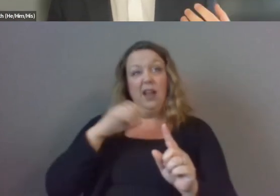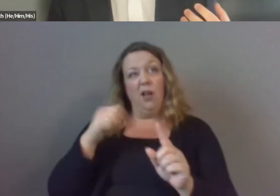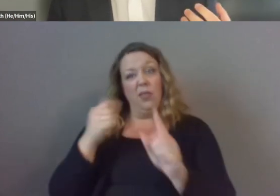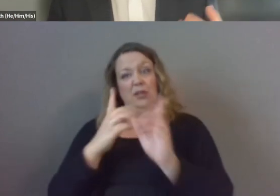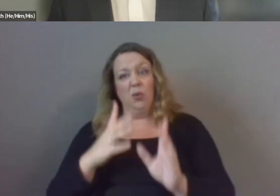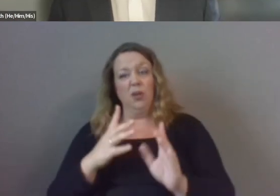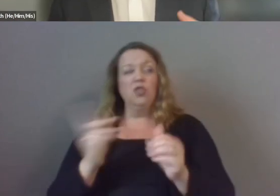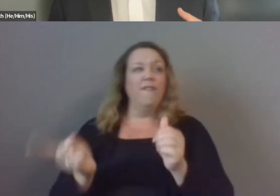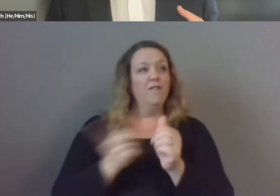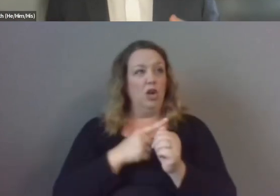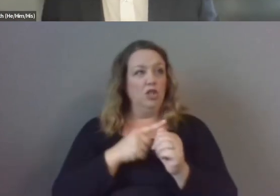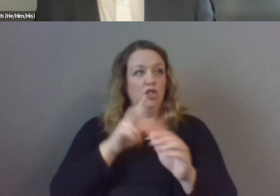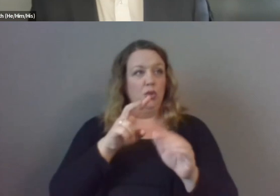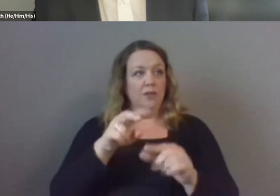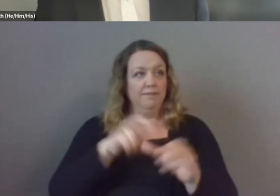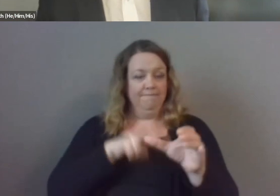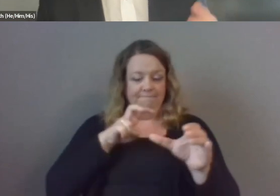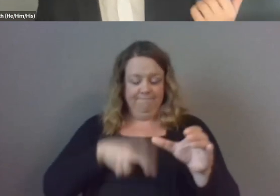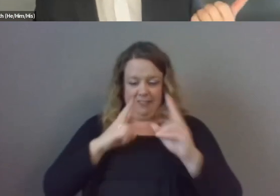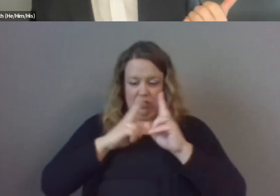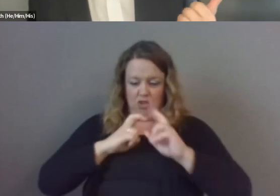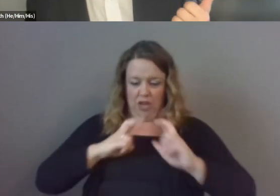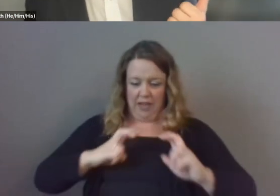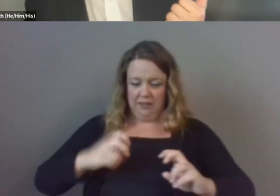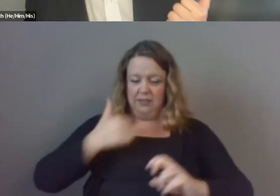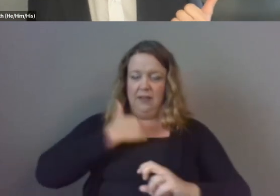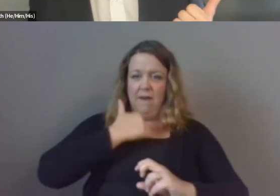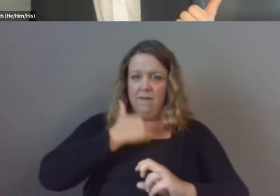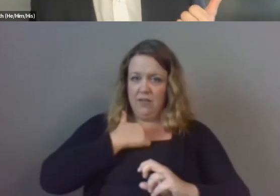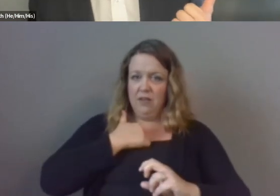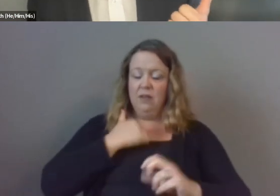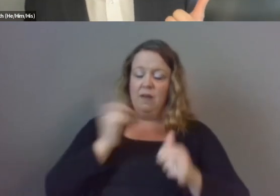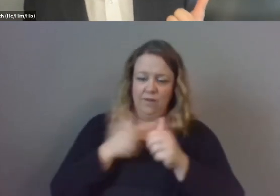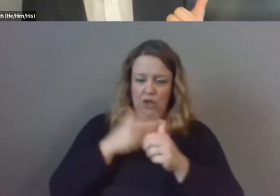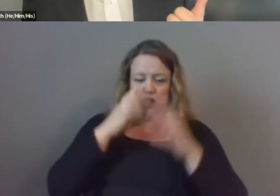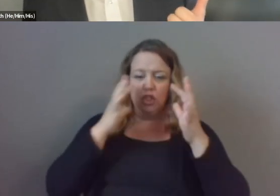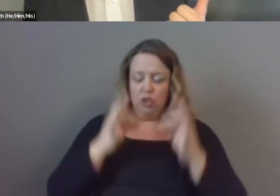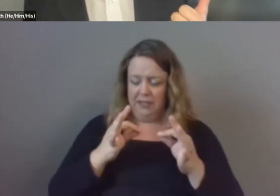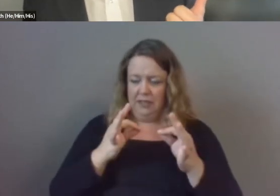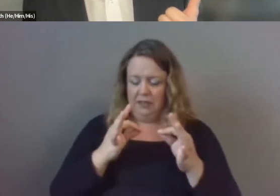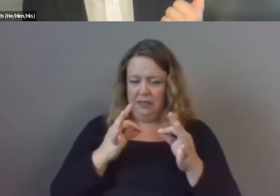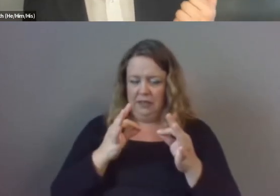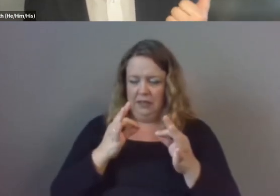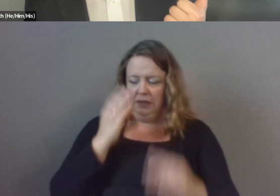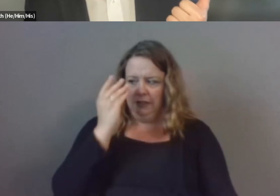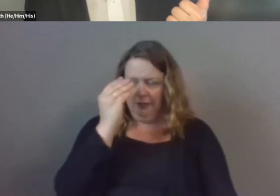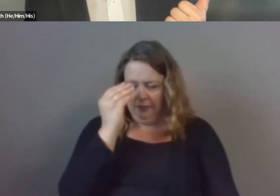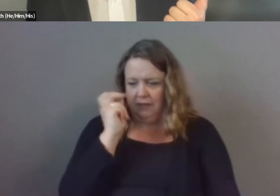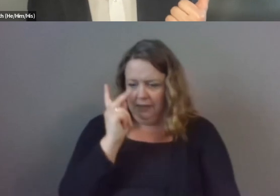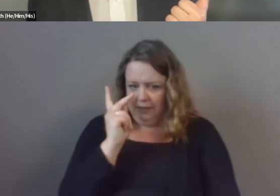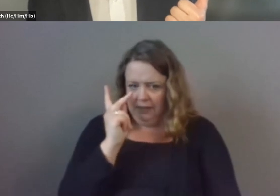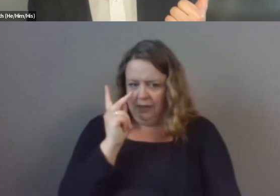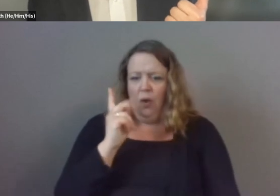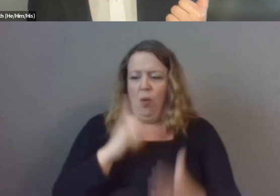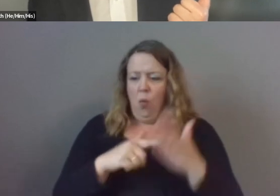bit of a self-check and really rapidly one you know determine what they you know what they can do to